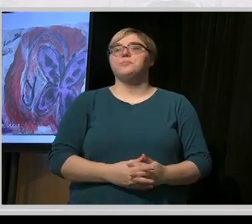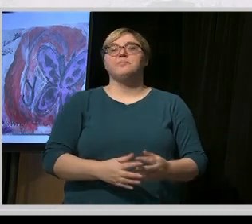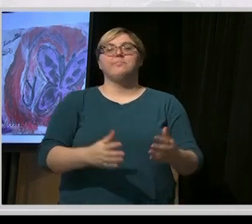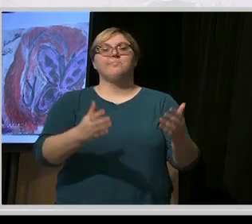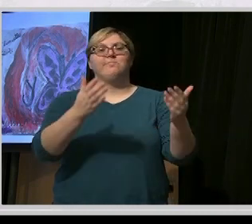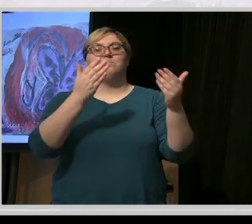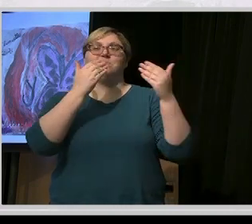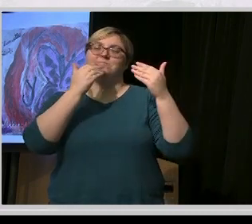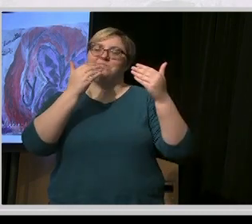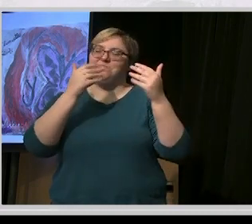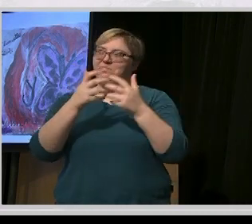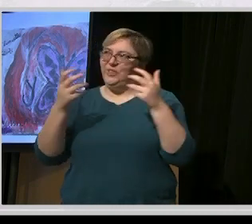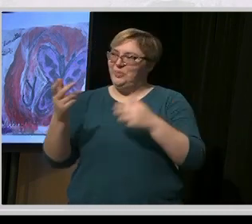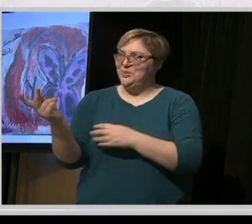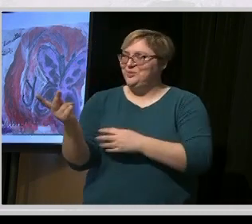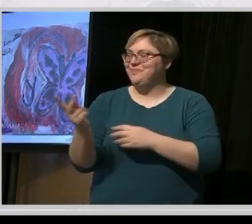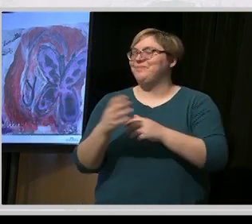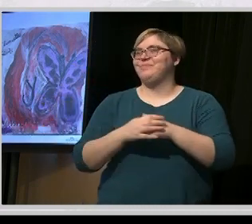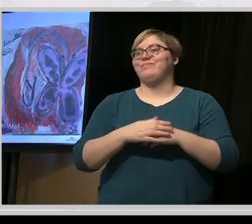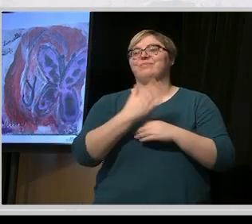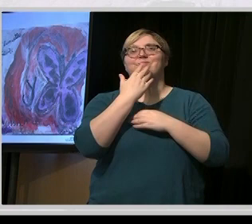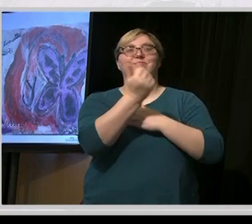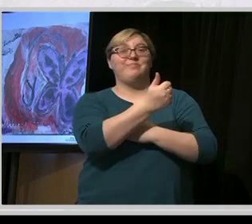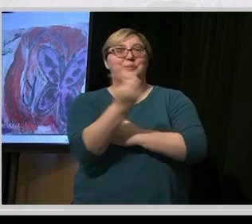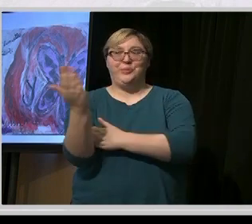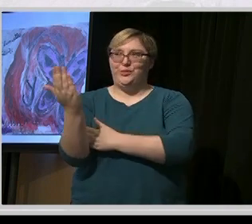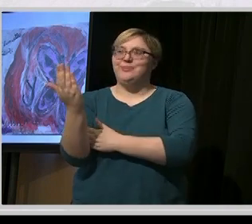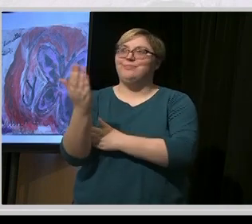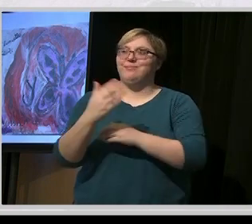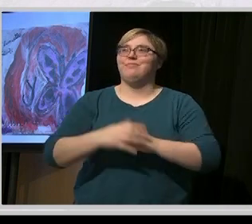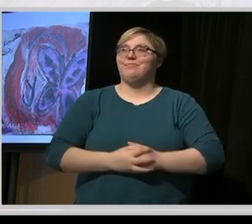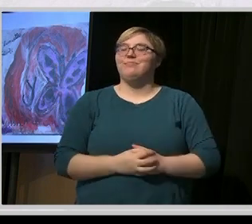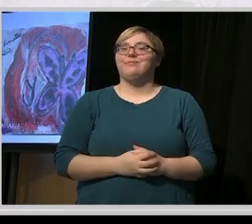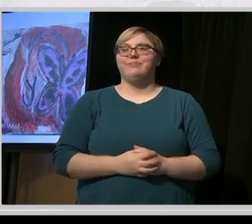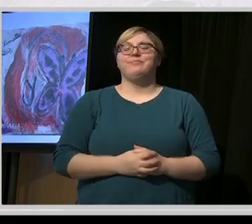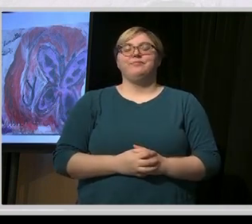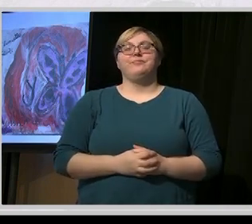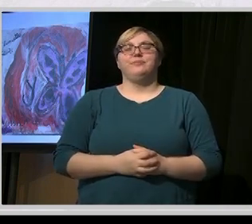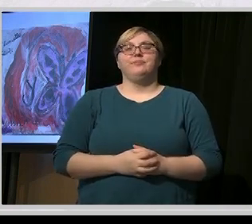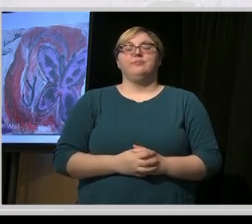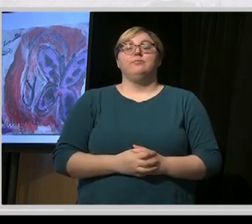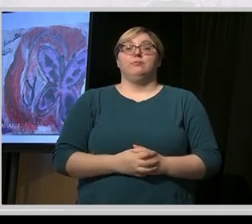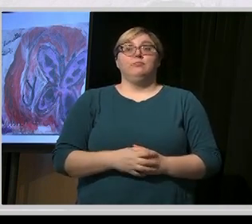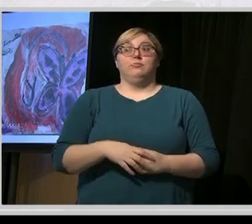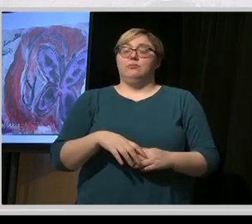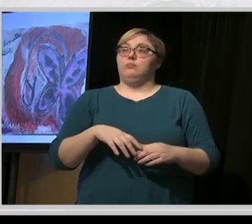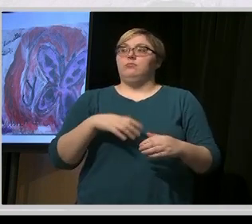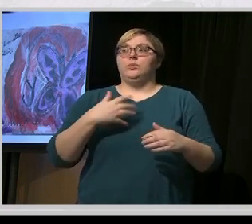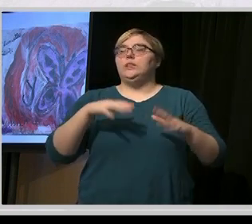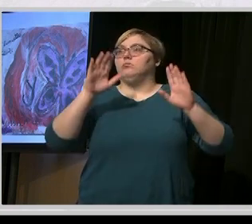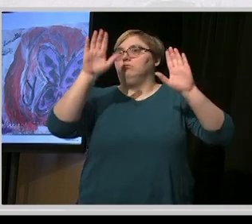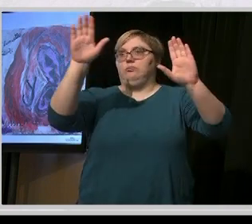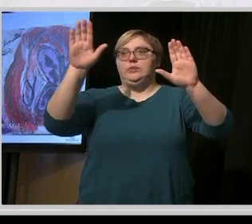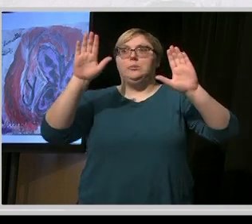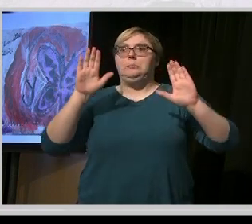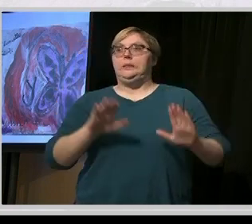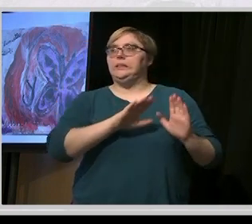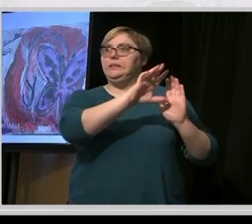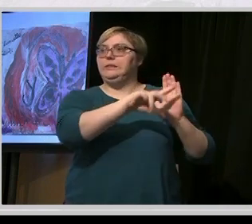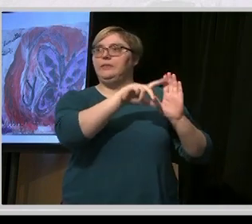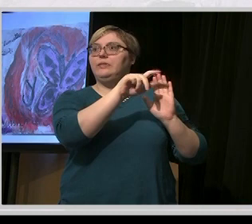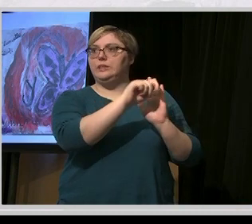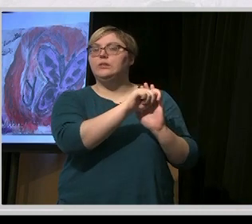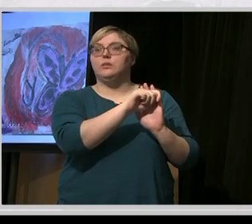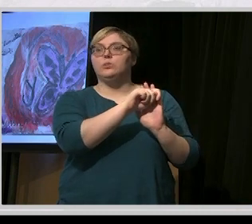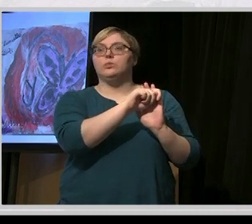much, Lita and Anna, and good morning, everybody. Hey, that was just incredible, wasn't it? I've worked right around the